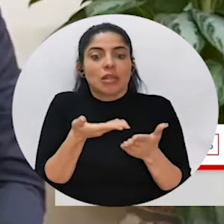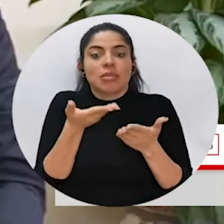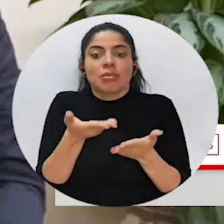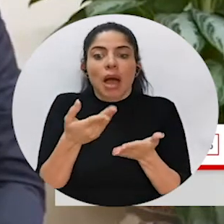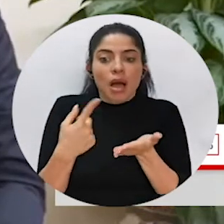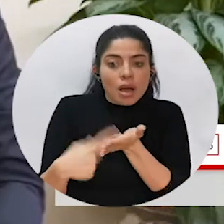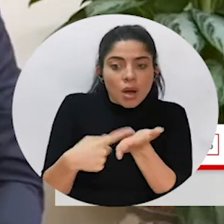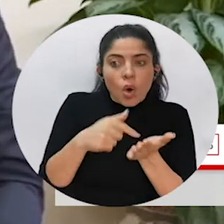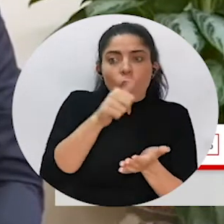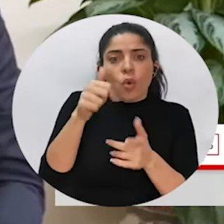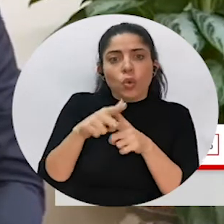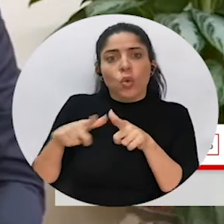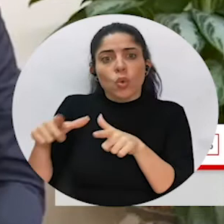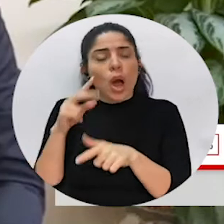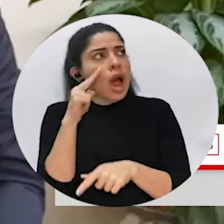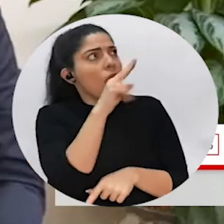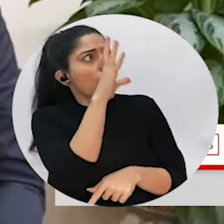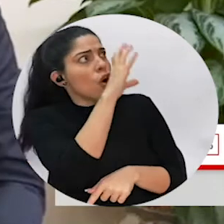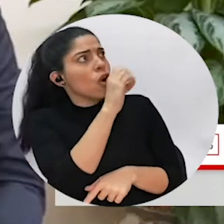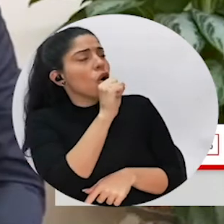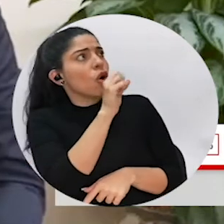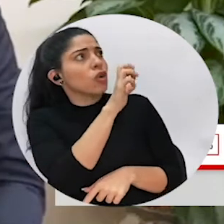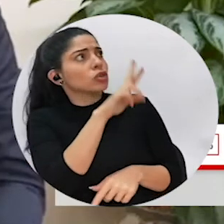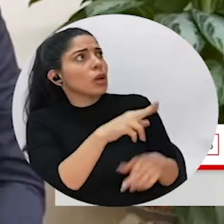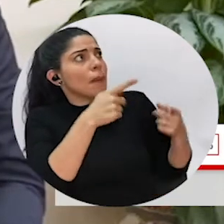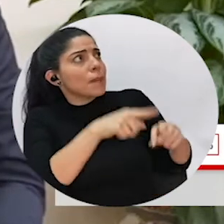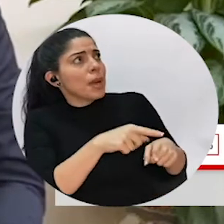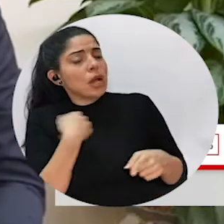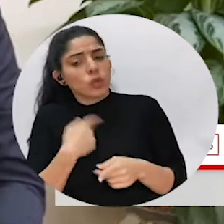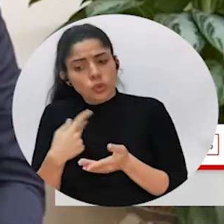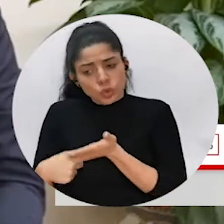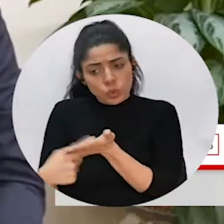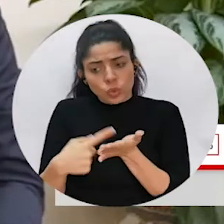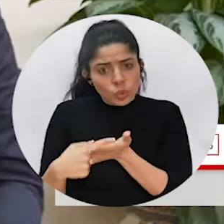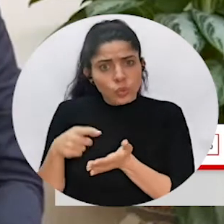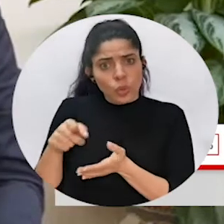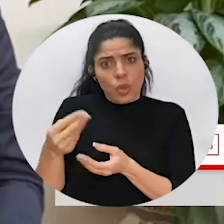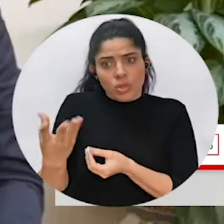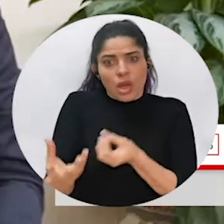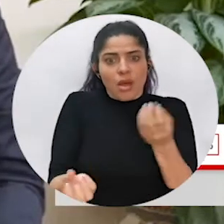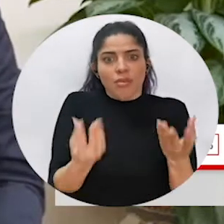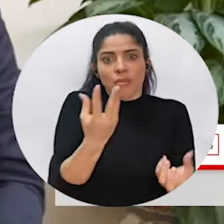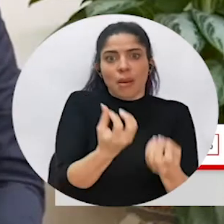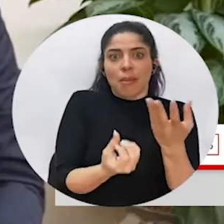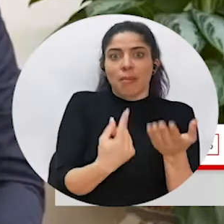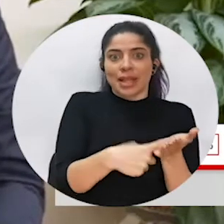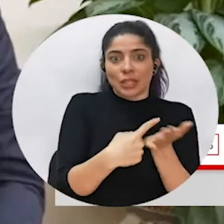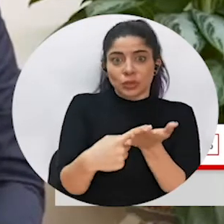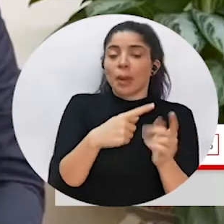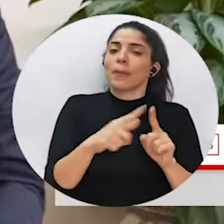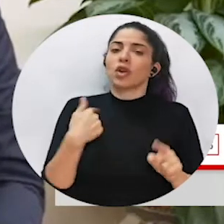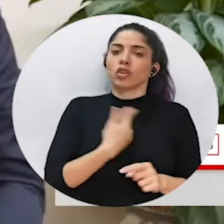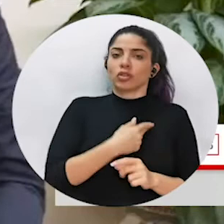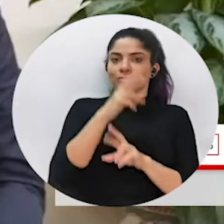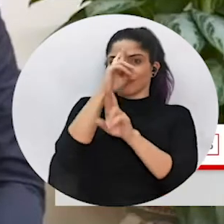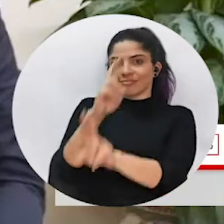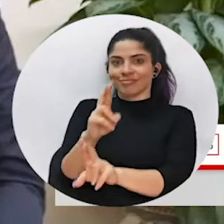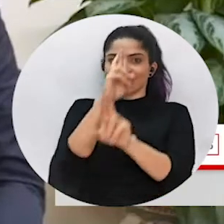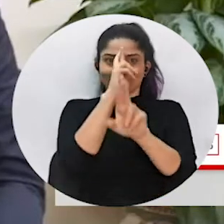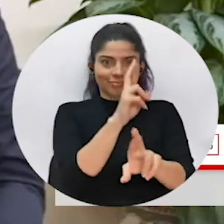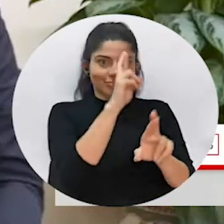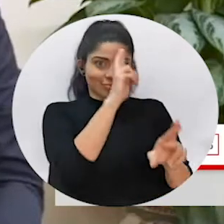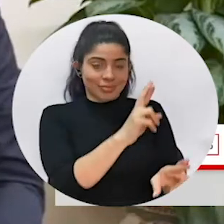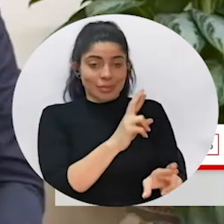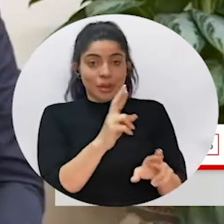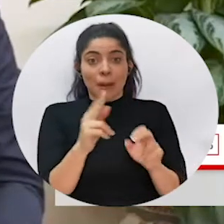might set a discussion in other places, but that being said, we are very respectful of what other countries